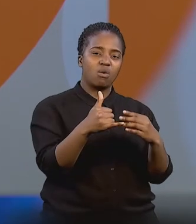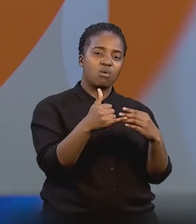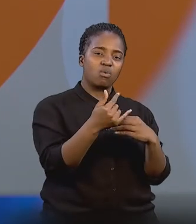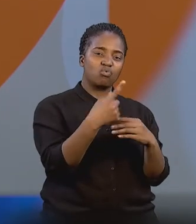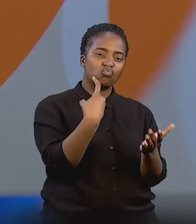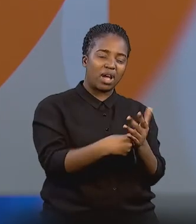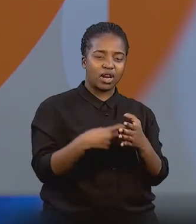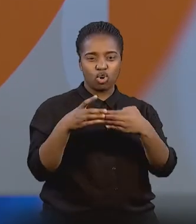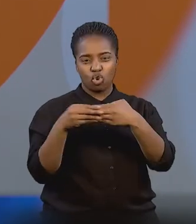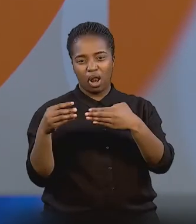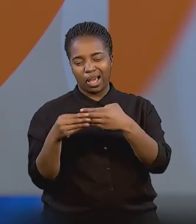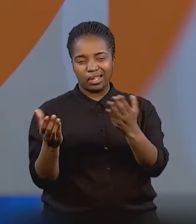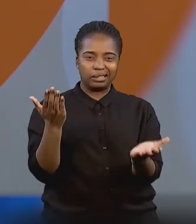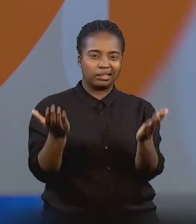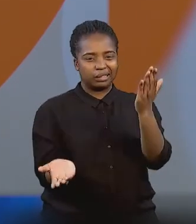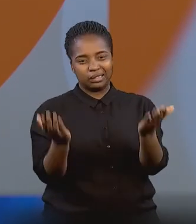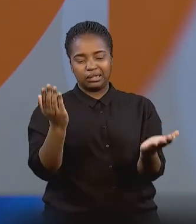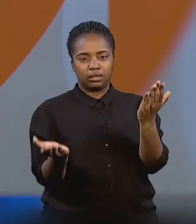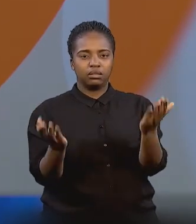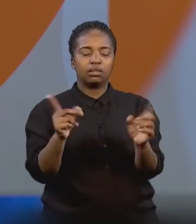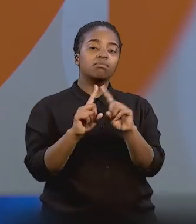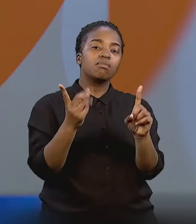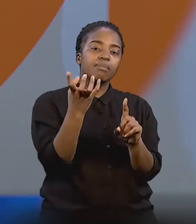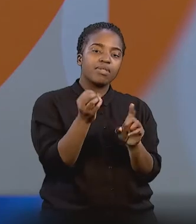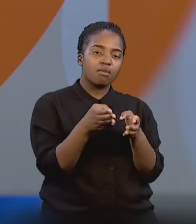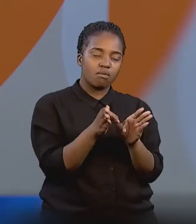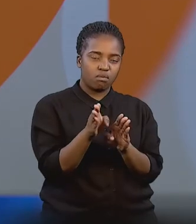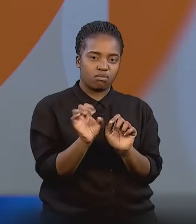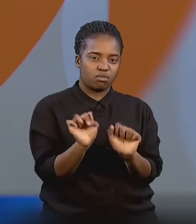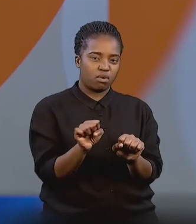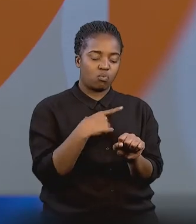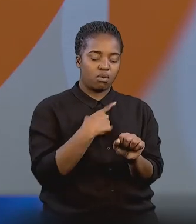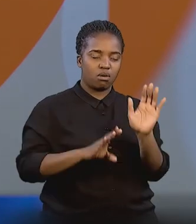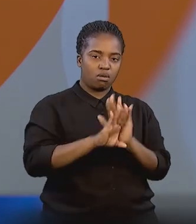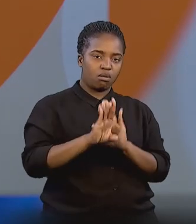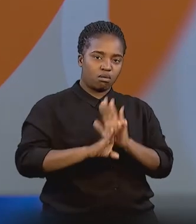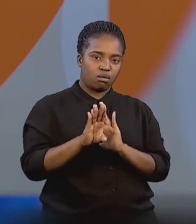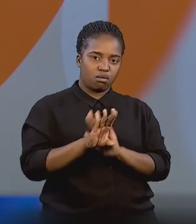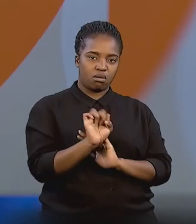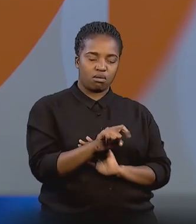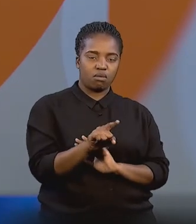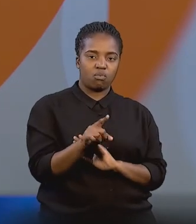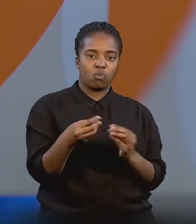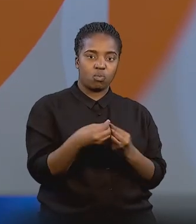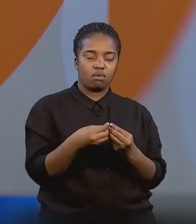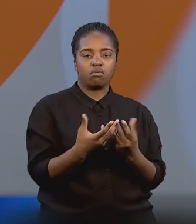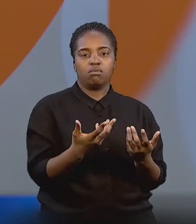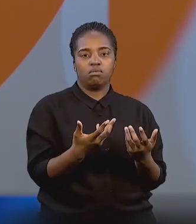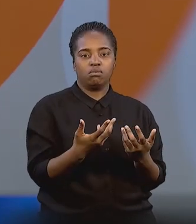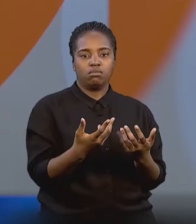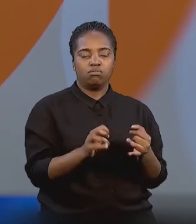that comes into account. But there are ways around that. like we've developed four snow skis in AfriSki, which we